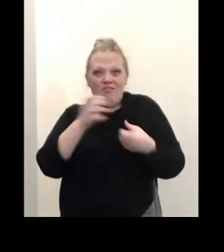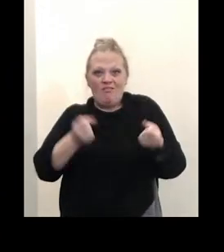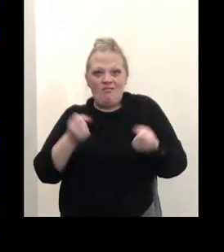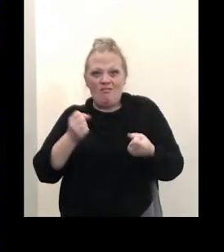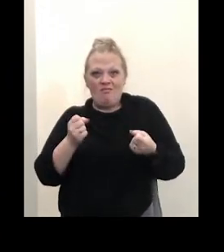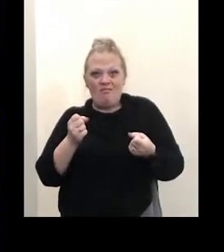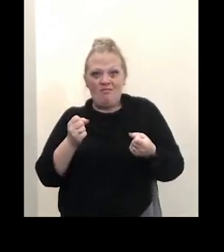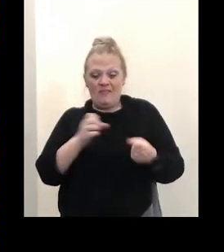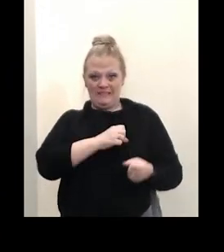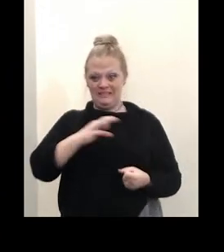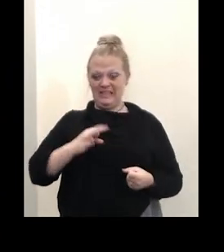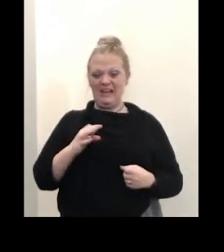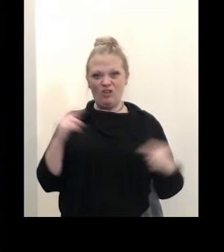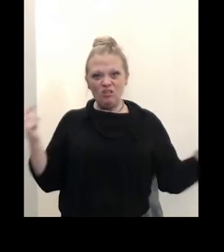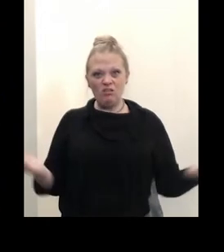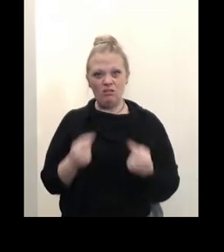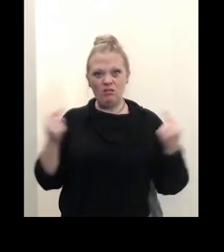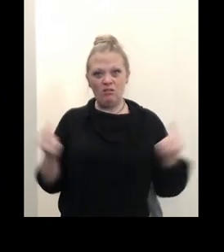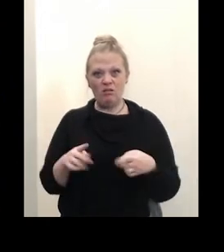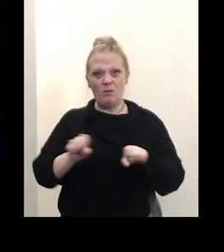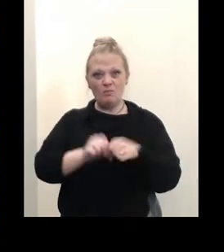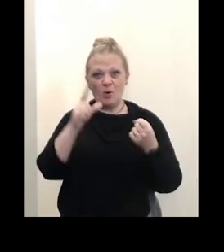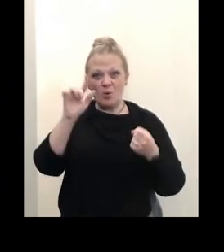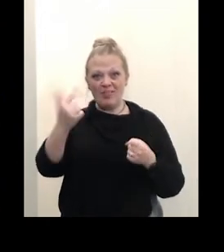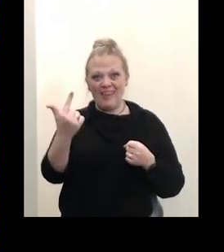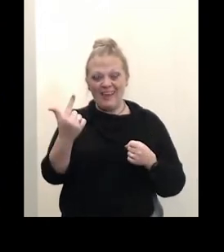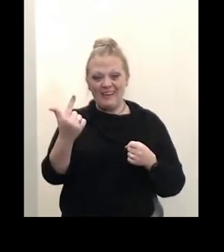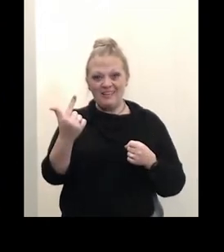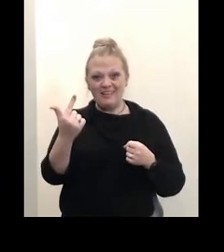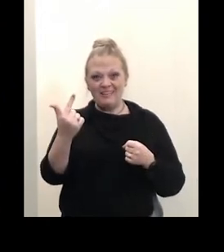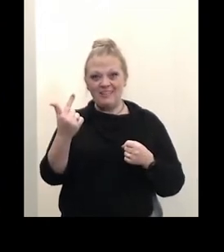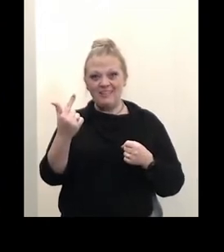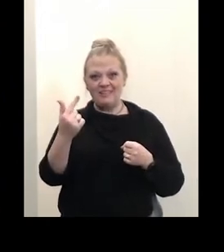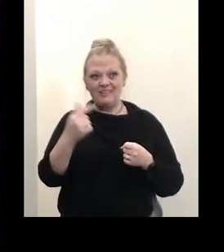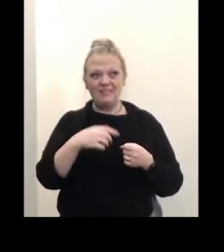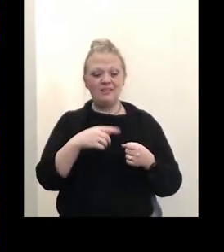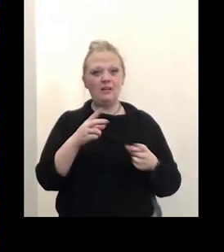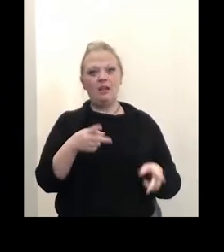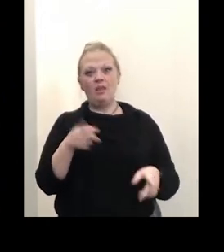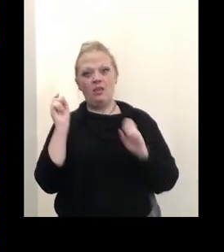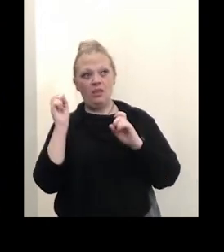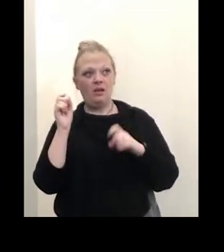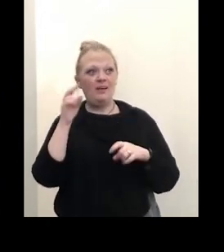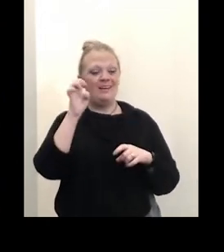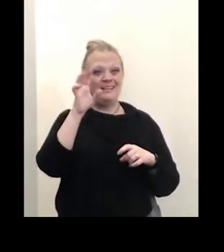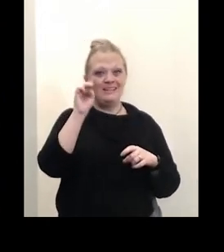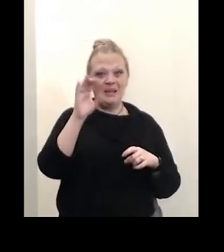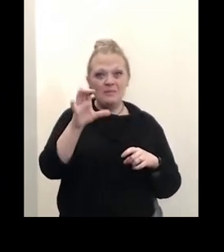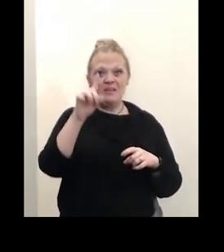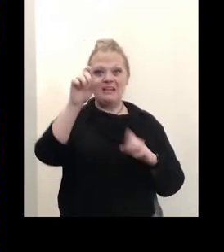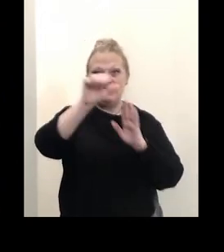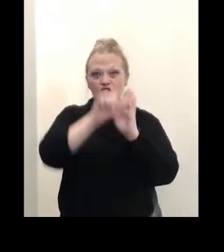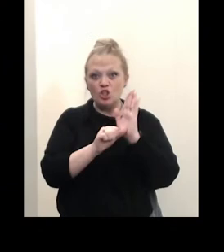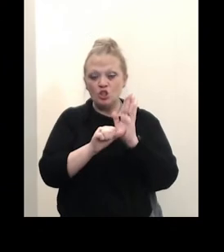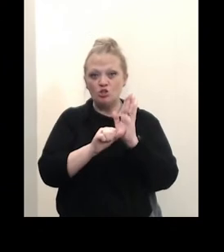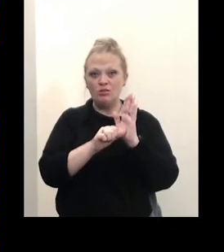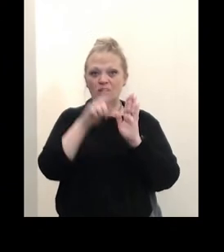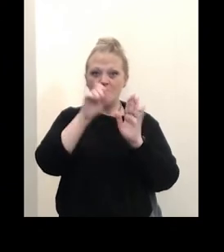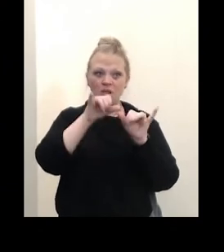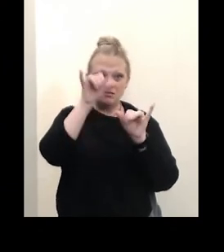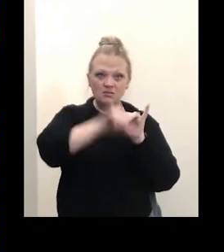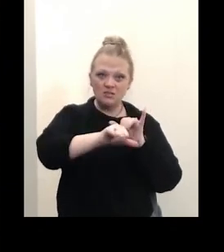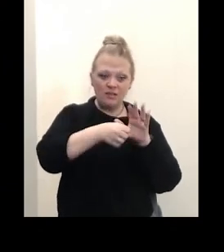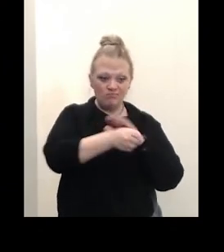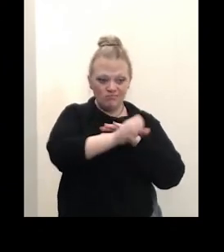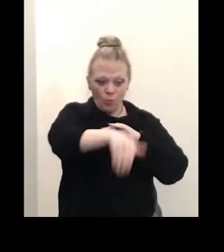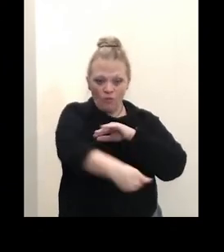uh broke a leg was taken ecmc needs surgery has to stay overnight so i do offer my best wishes to our